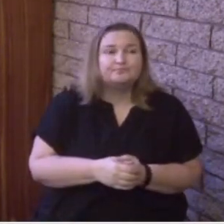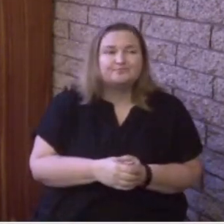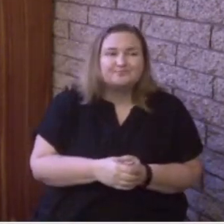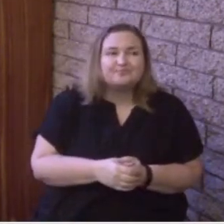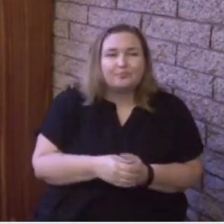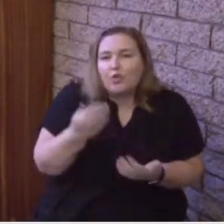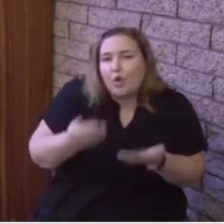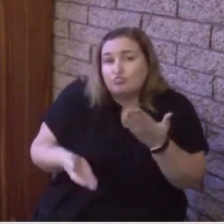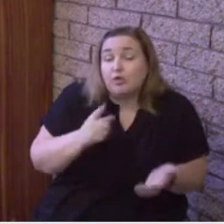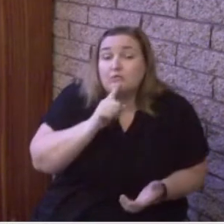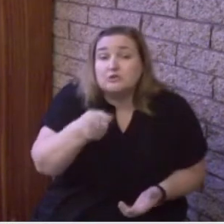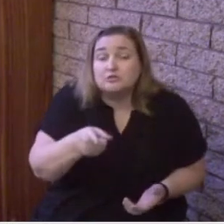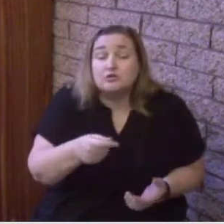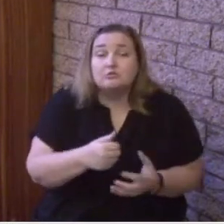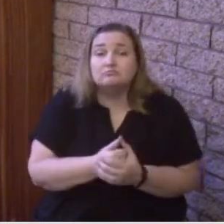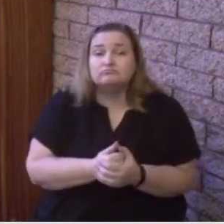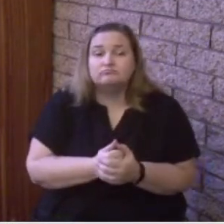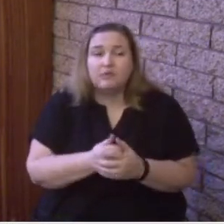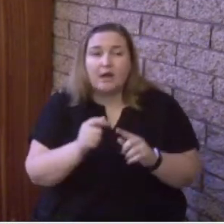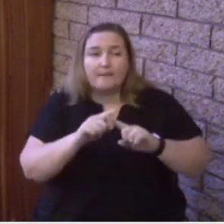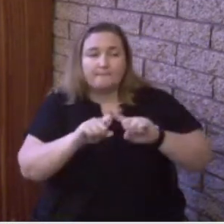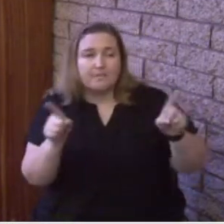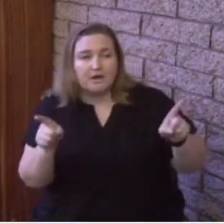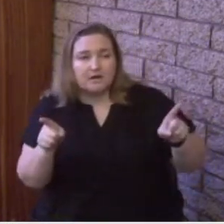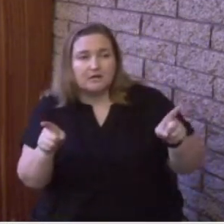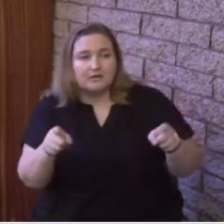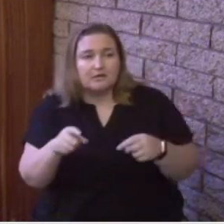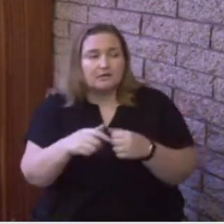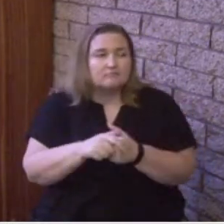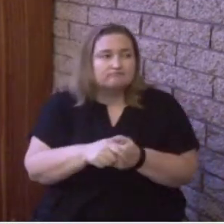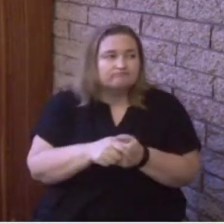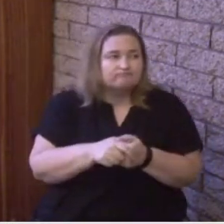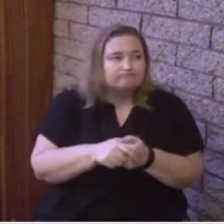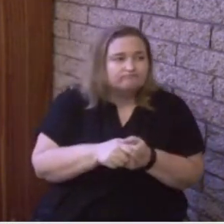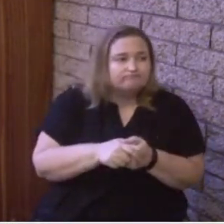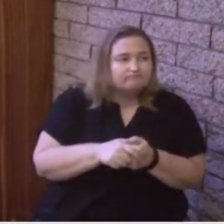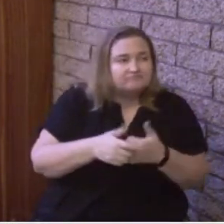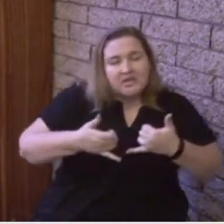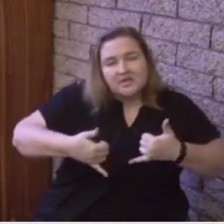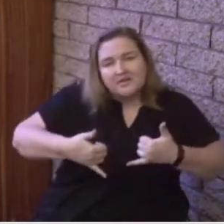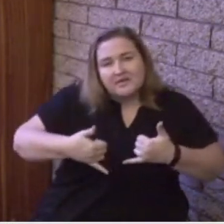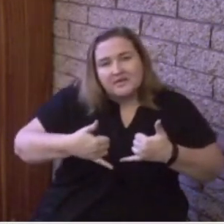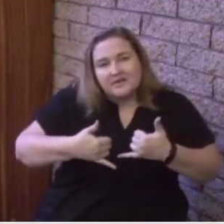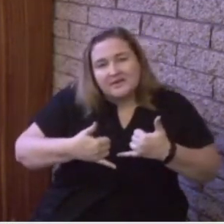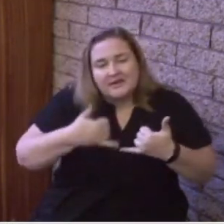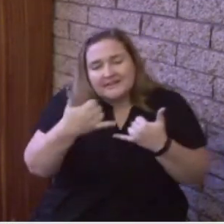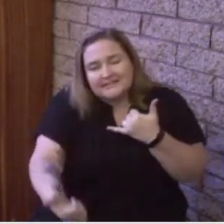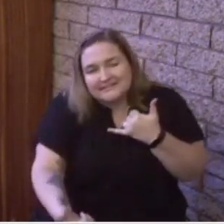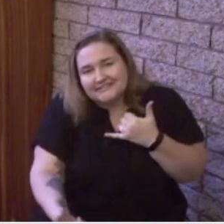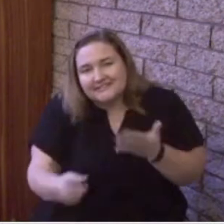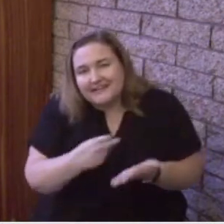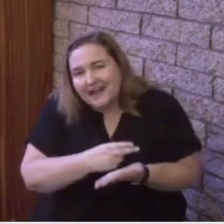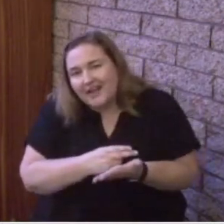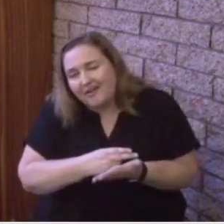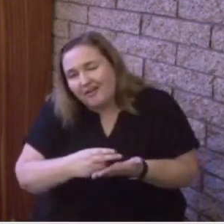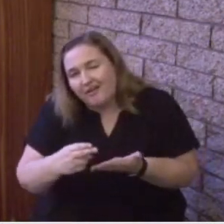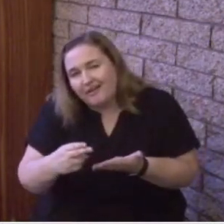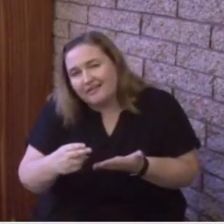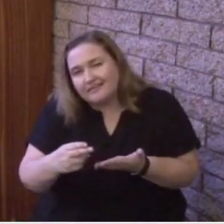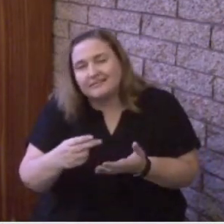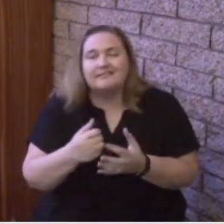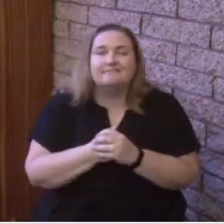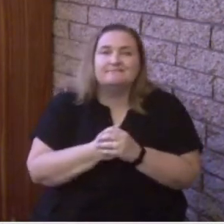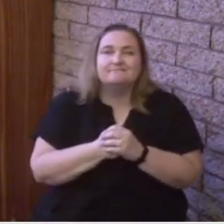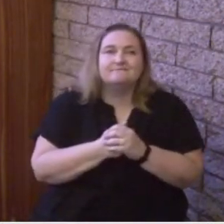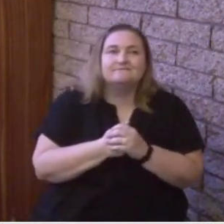honest, if someone starts talking about the Holy Spirit moving through them or guiding them to say something or act a certain